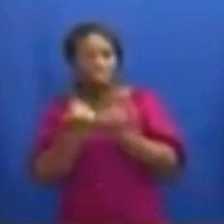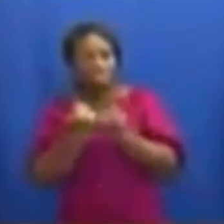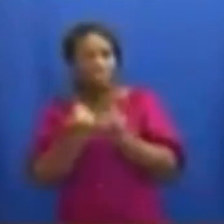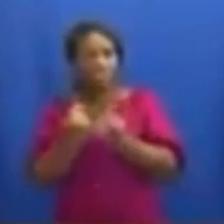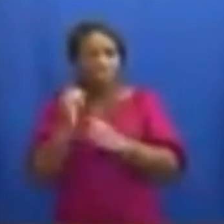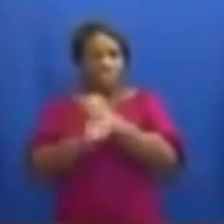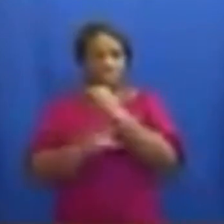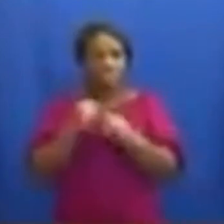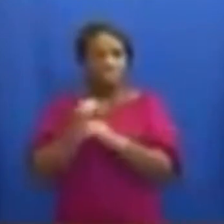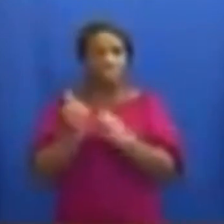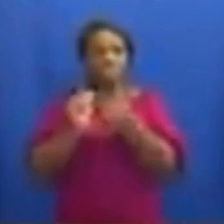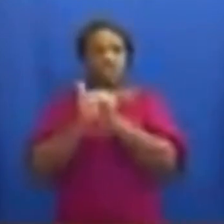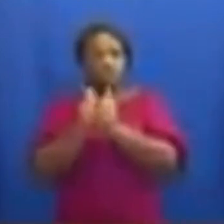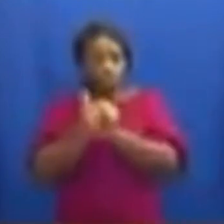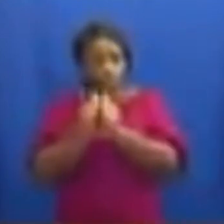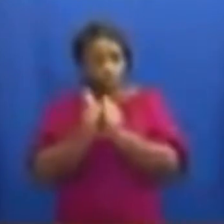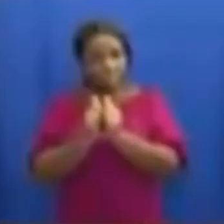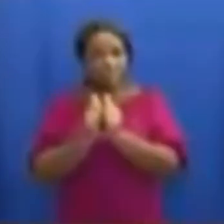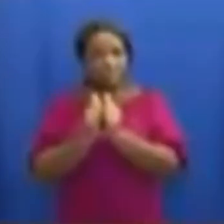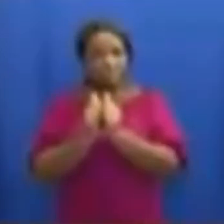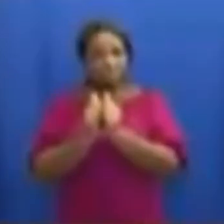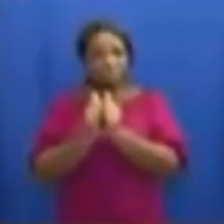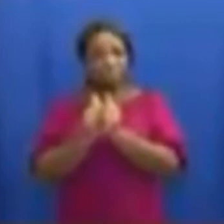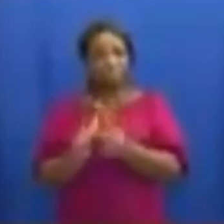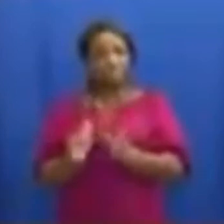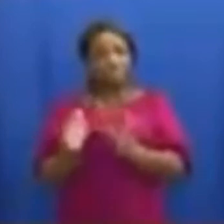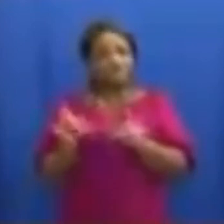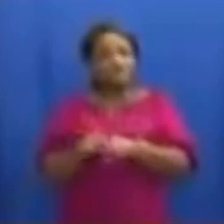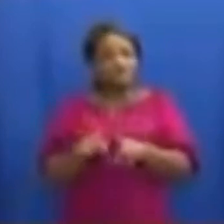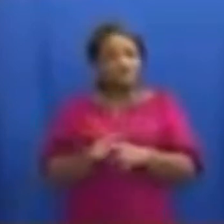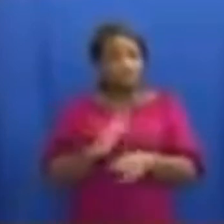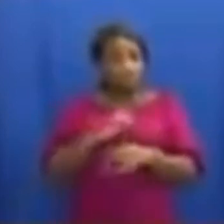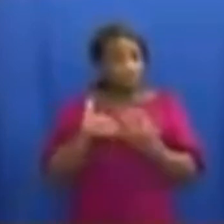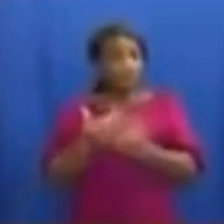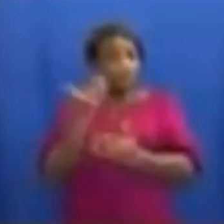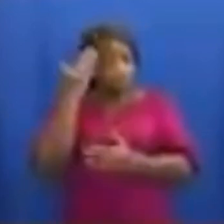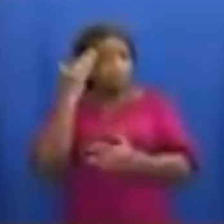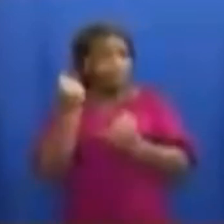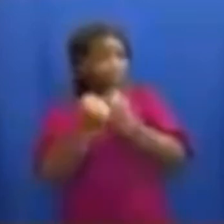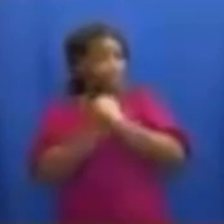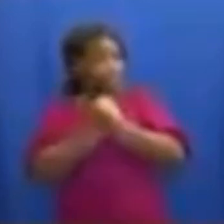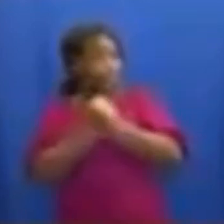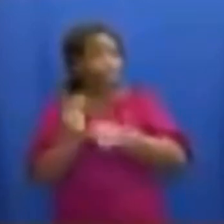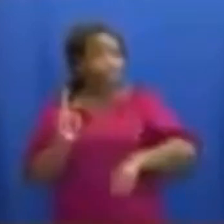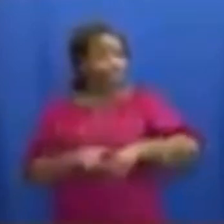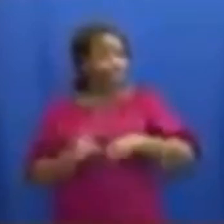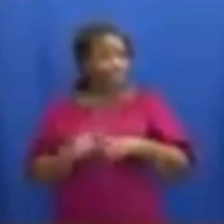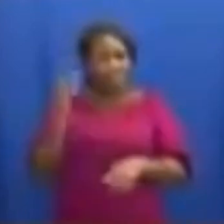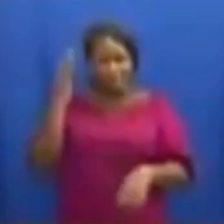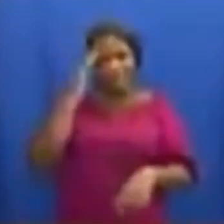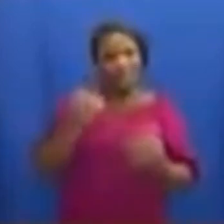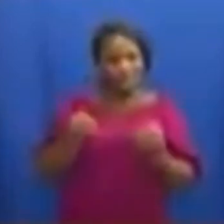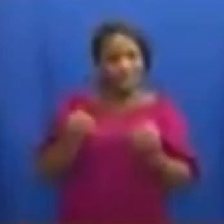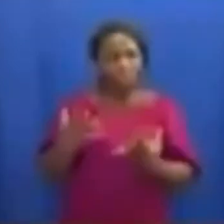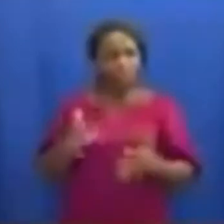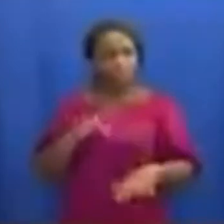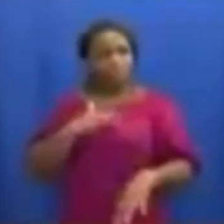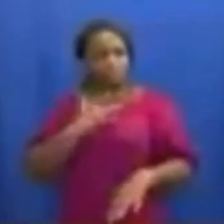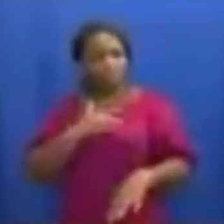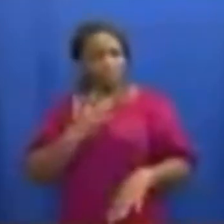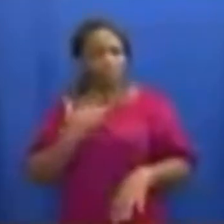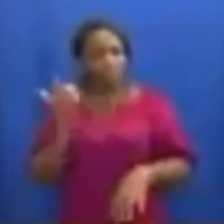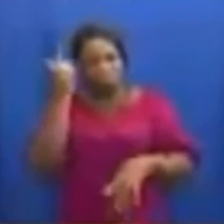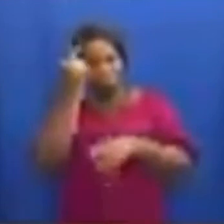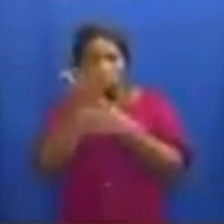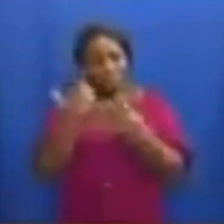international competitions. As a known lover of football, I know how devastating its absence has